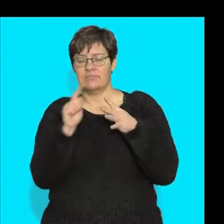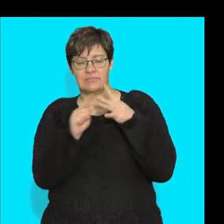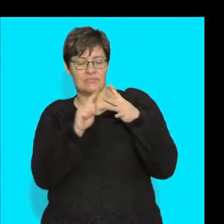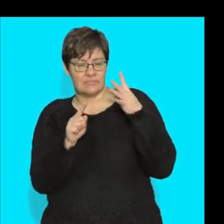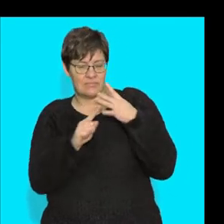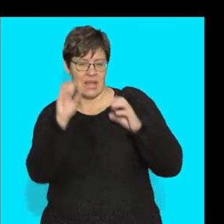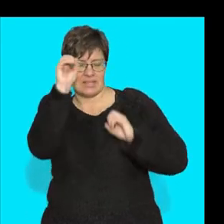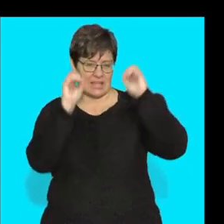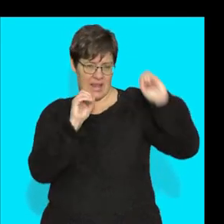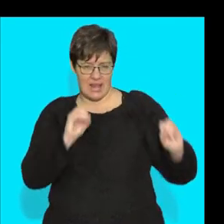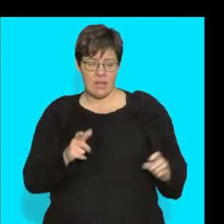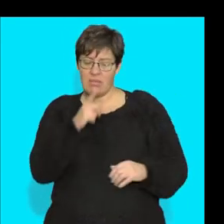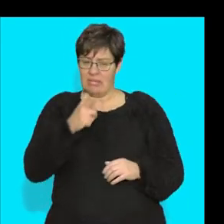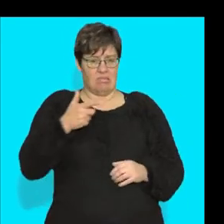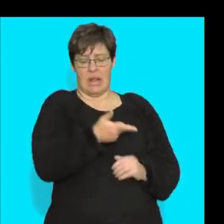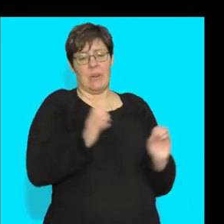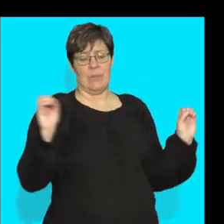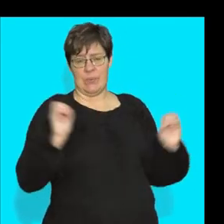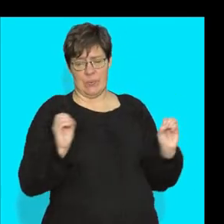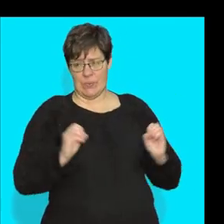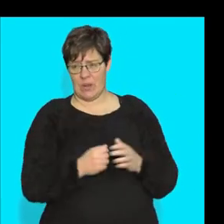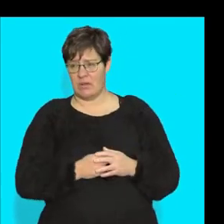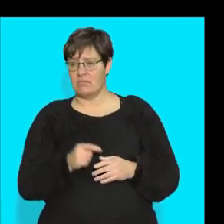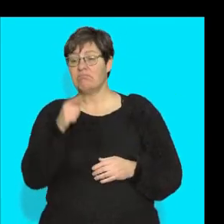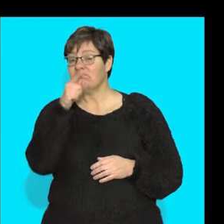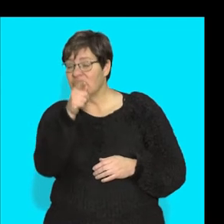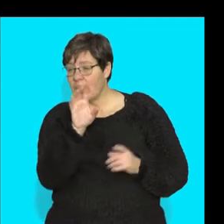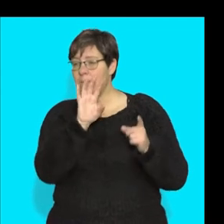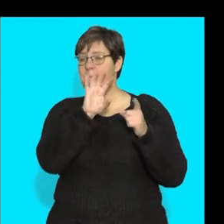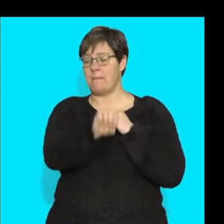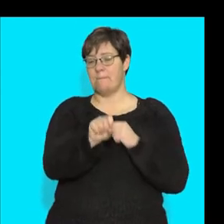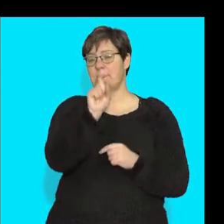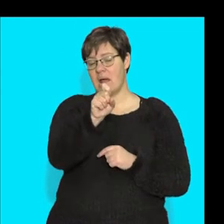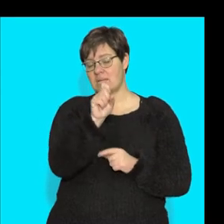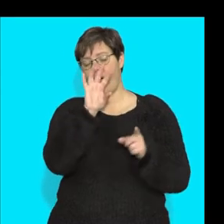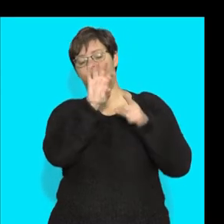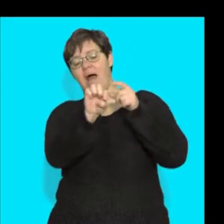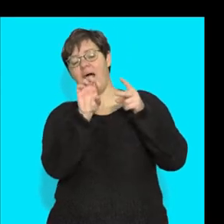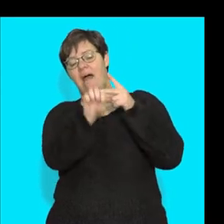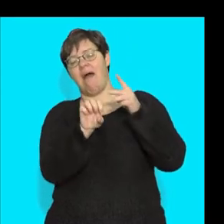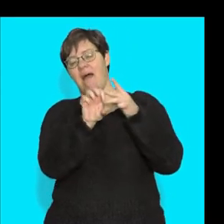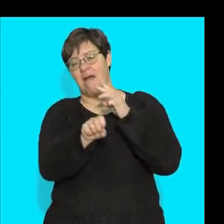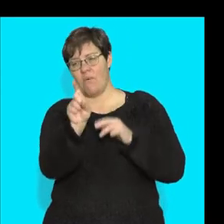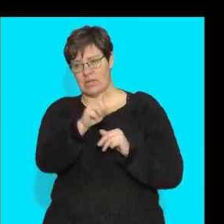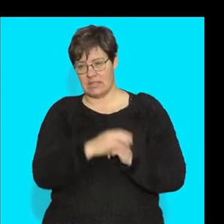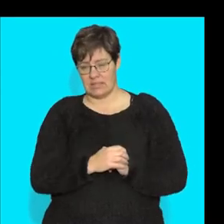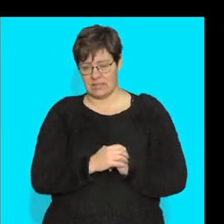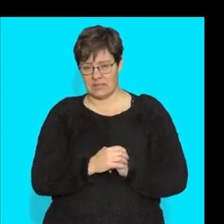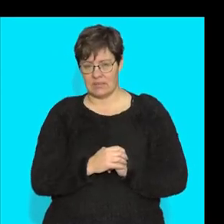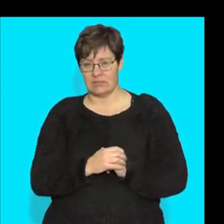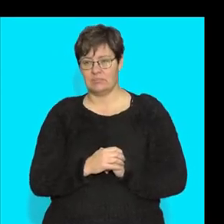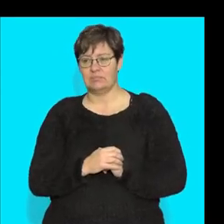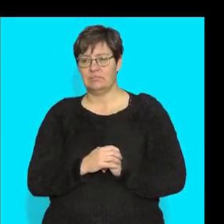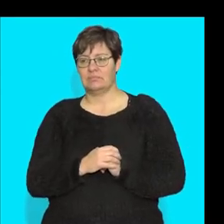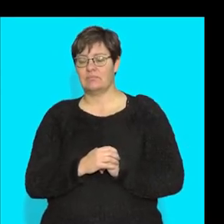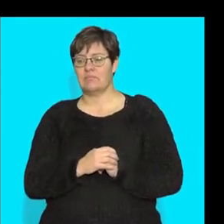cells around it. They don't tell you what it is, so you need to be able to recognize it. Okay, the first